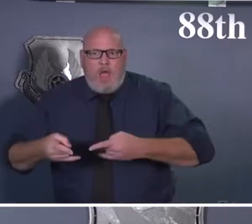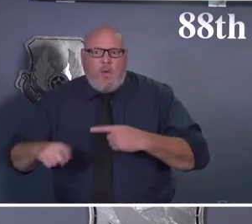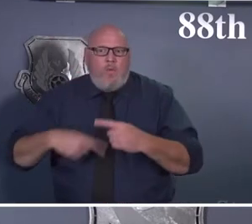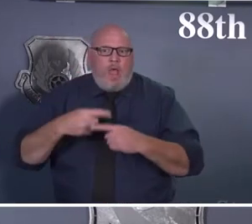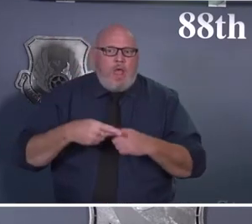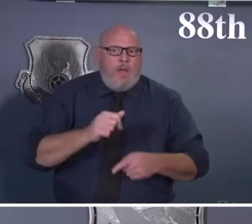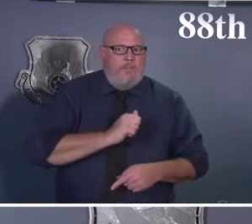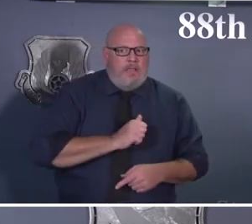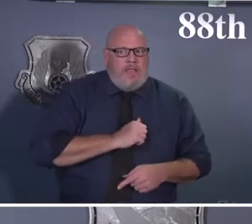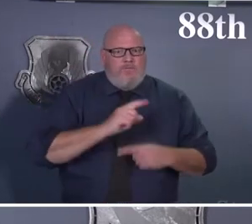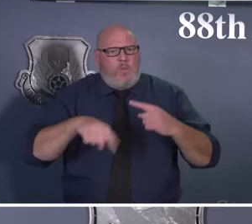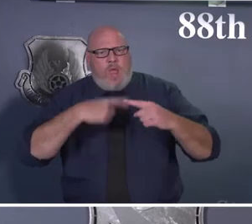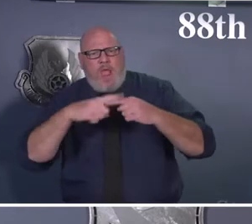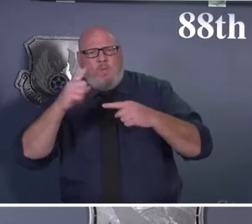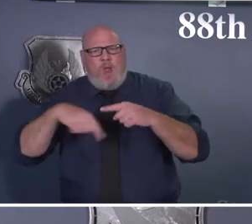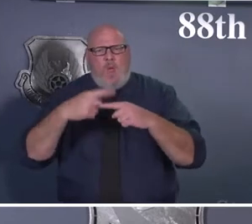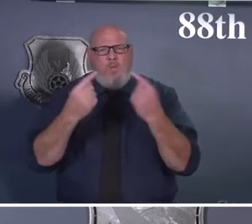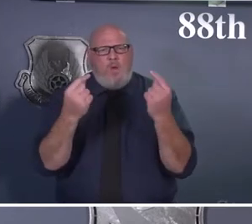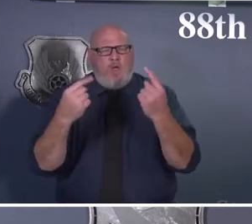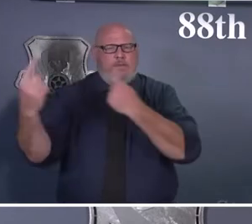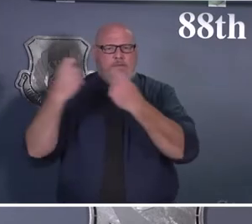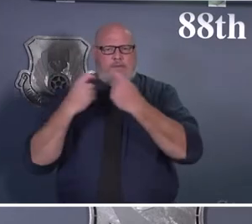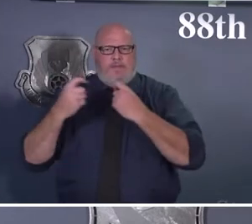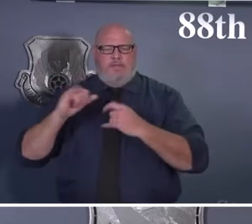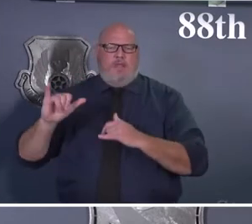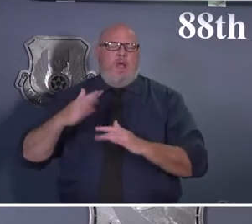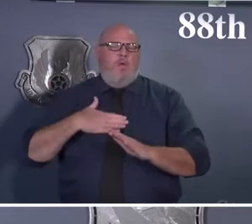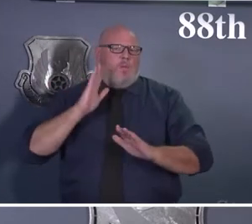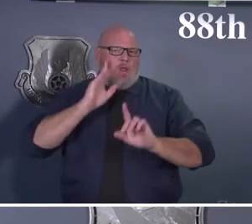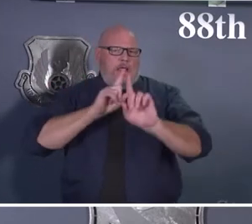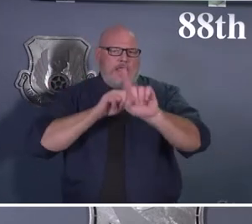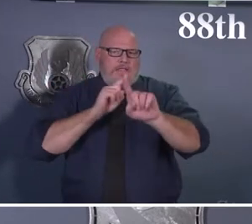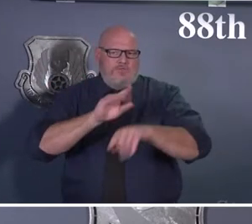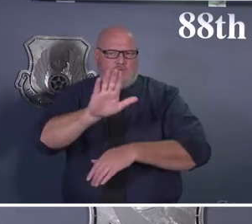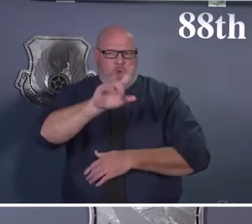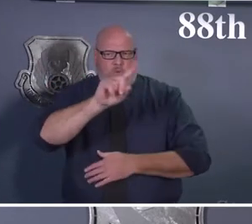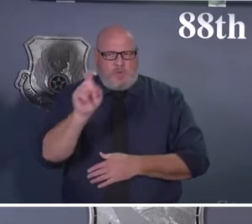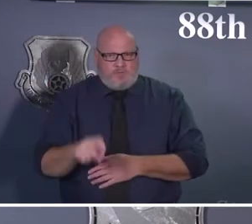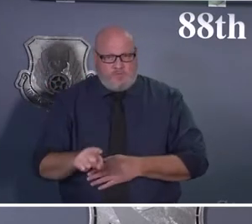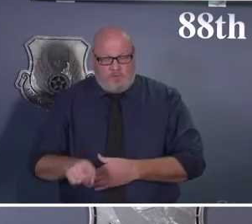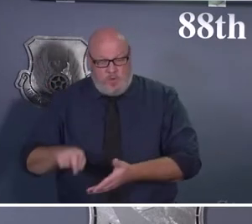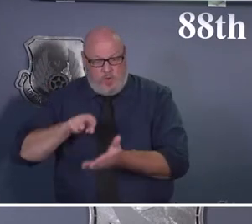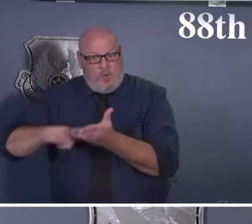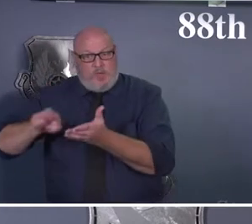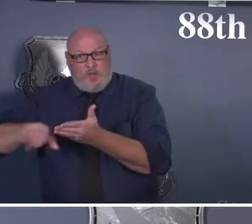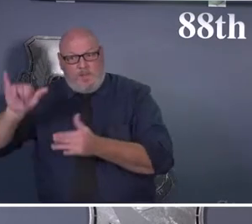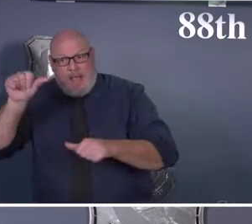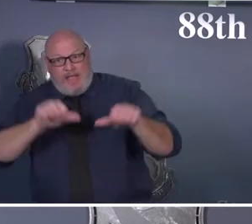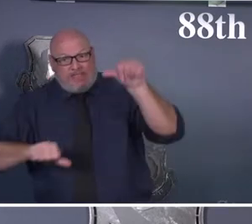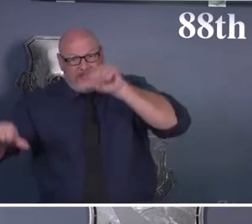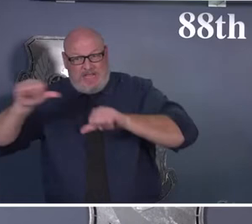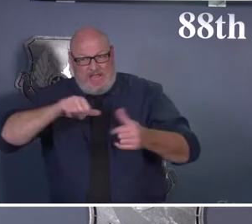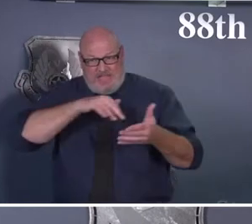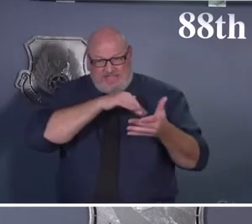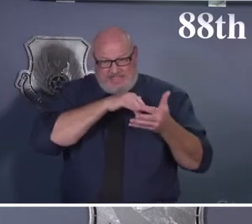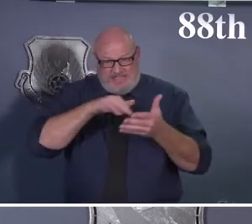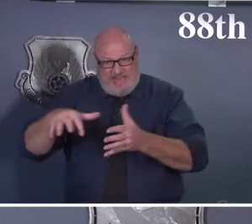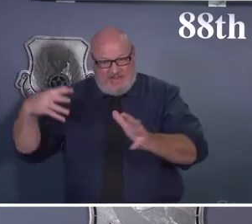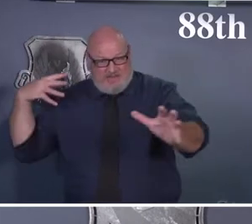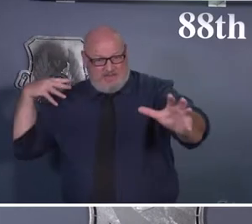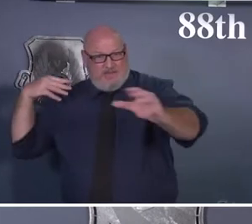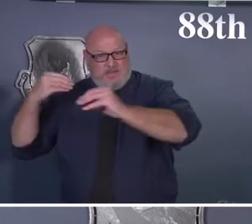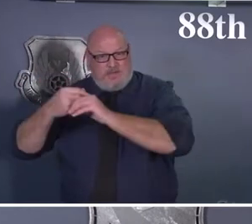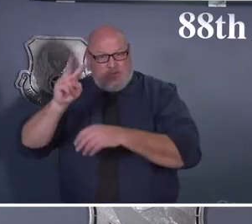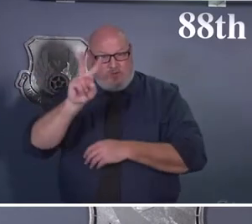There are studies back as far as 2008 that show that wearing masks in public reduced the spread of